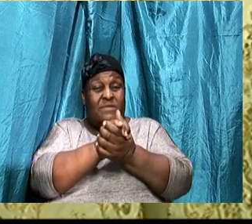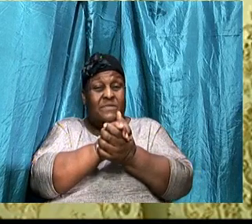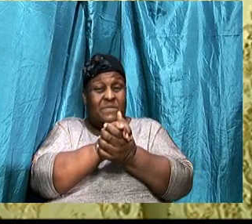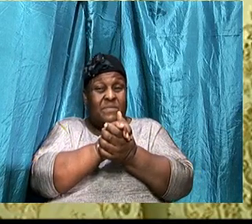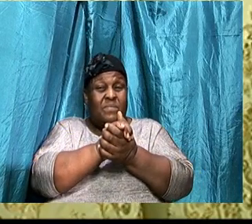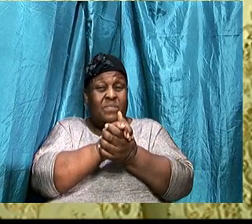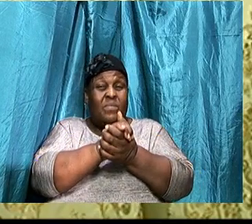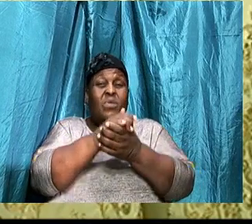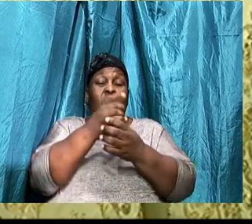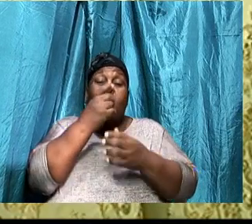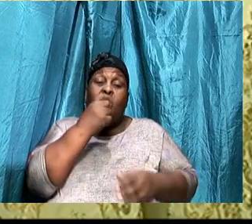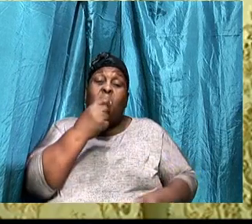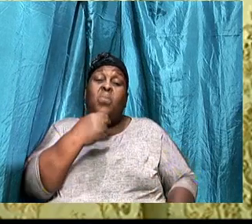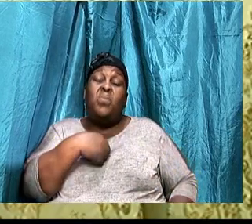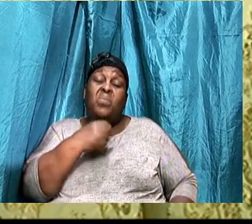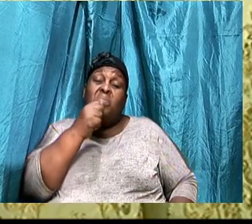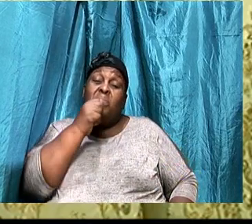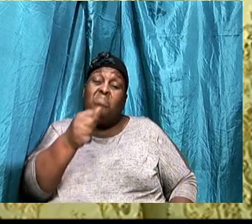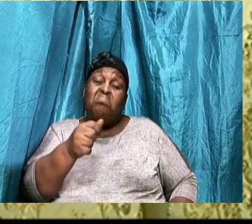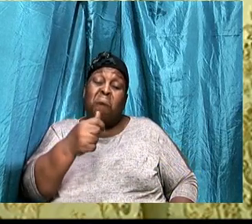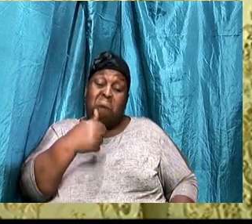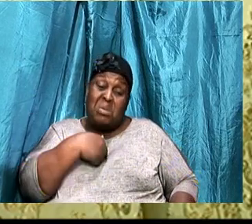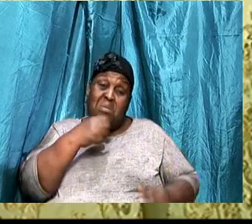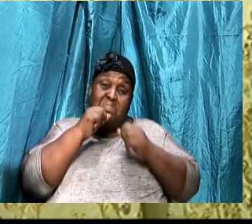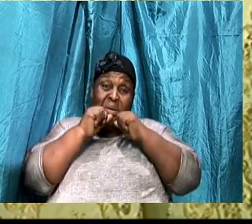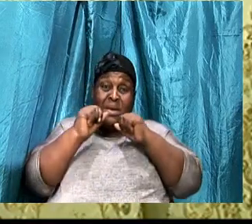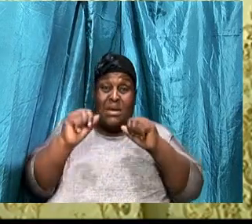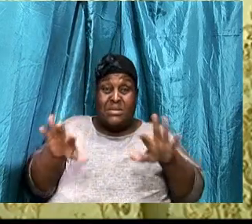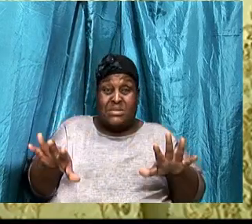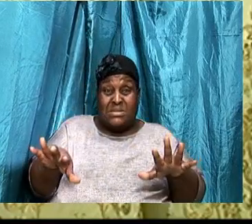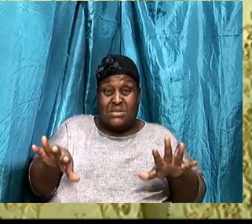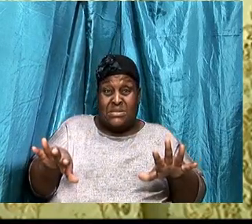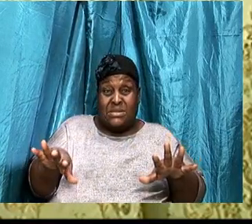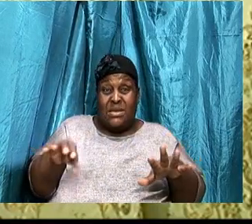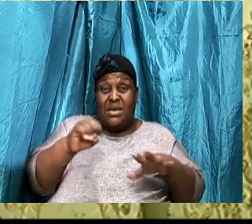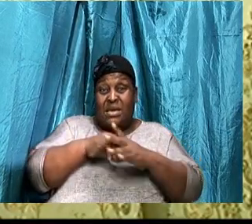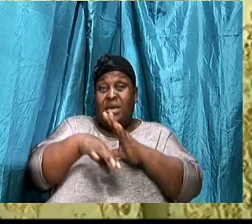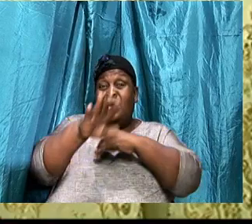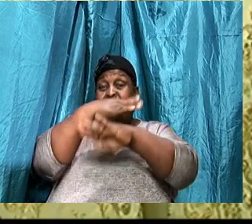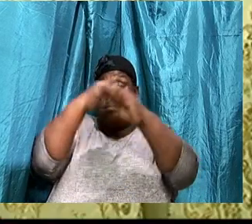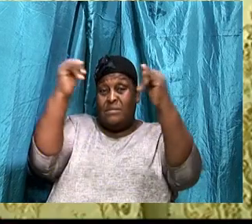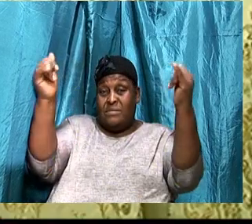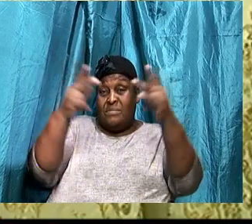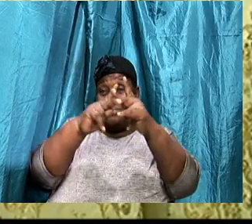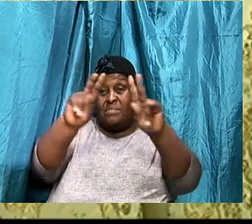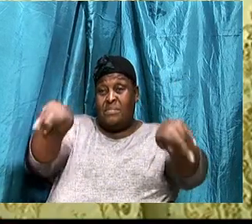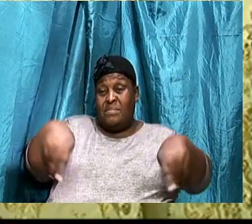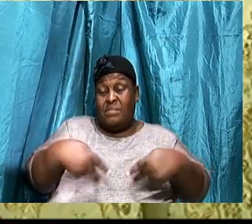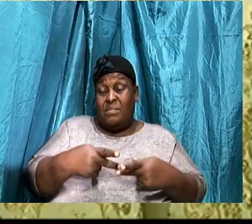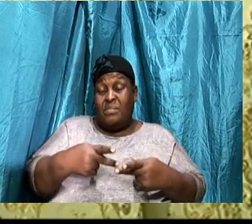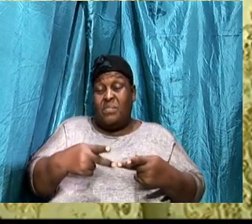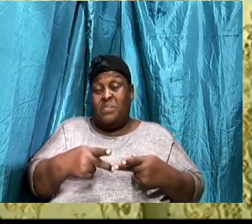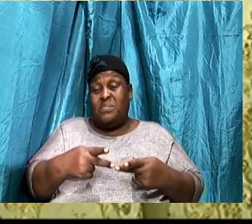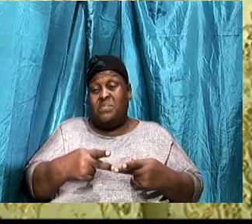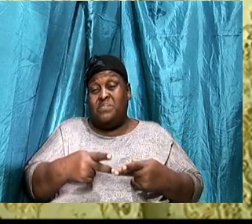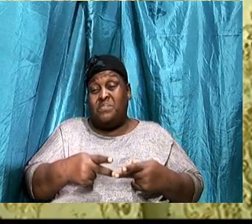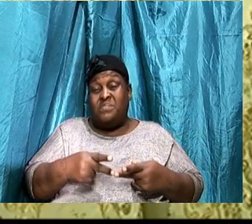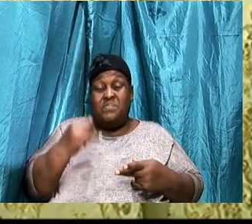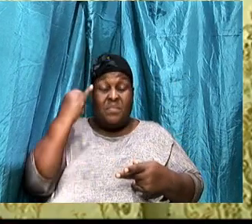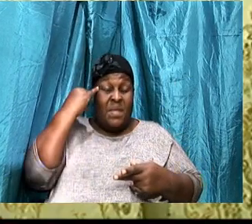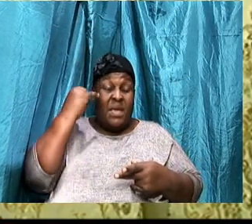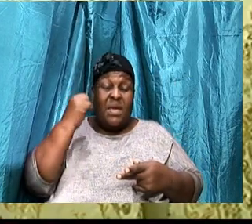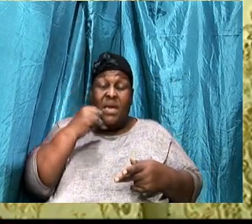Who am I, I am blessed, In, Heavenly places, And if I have,